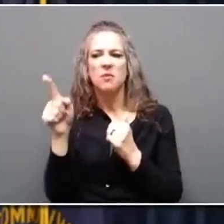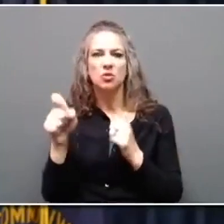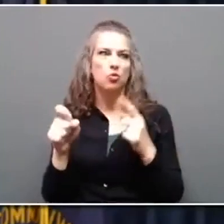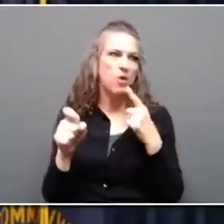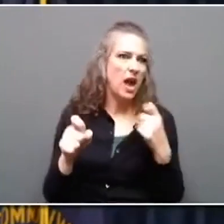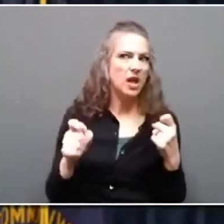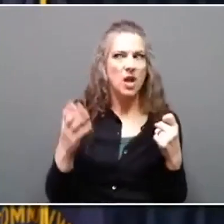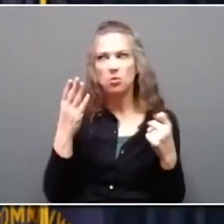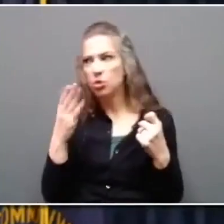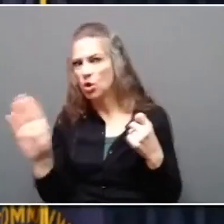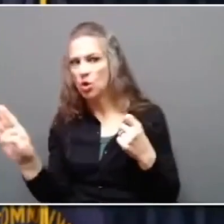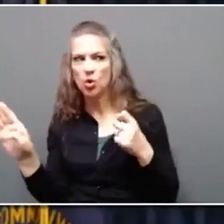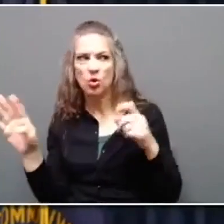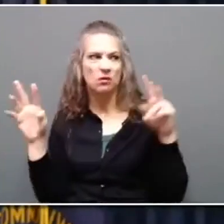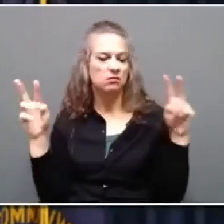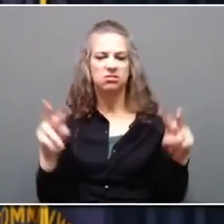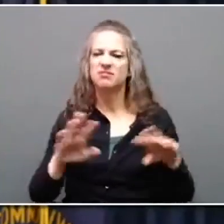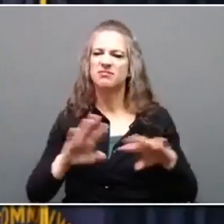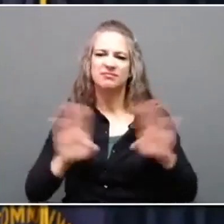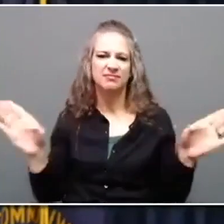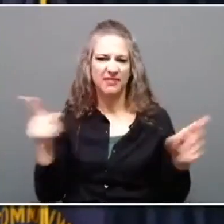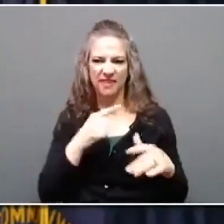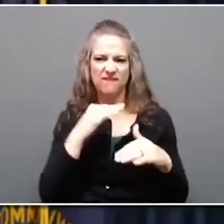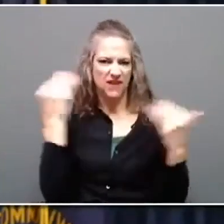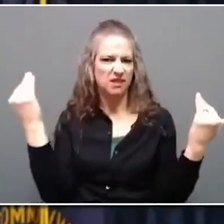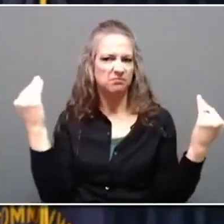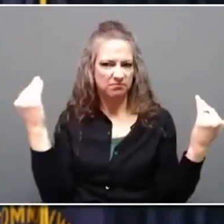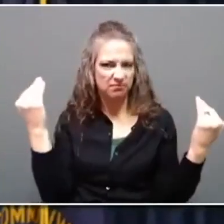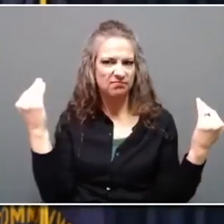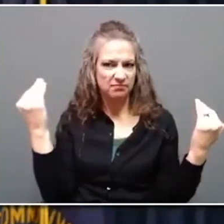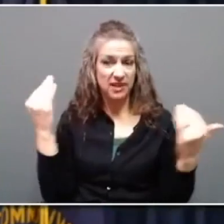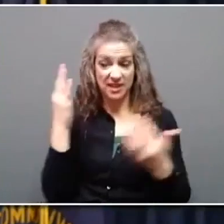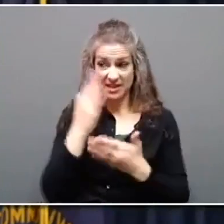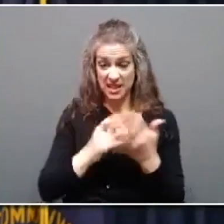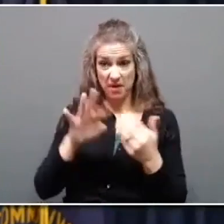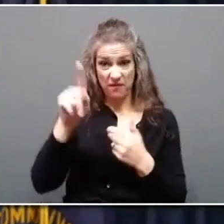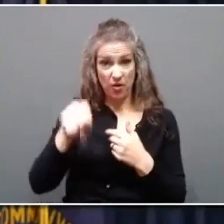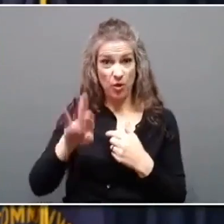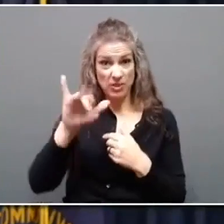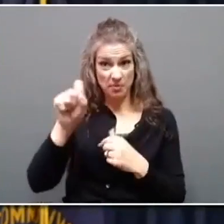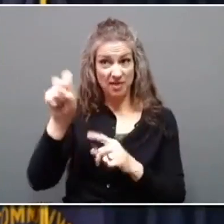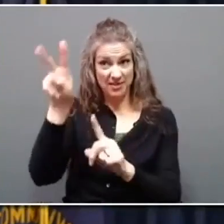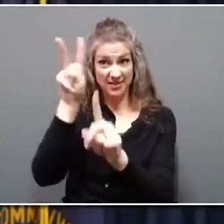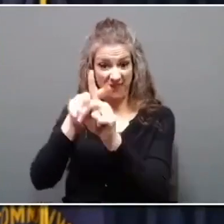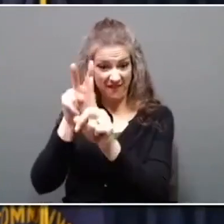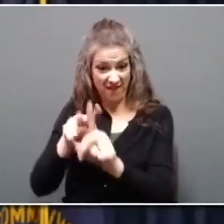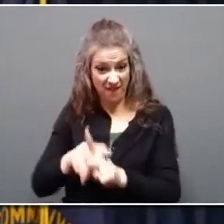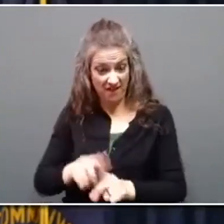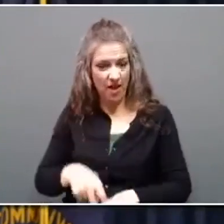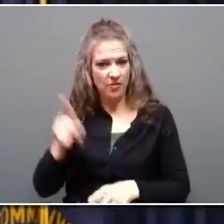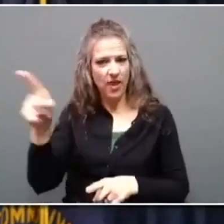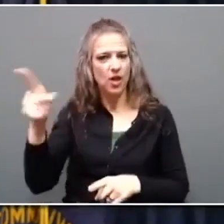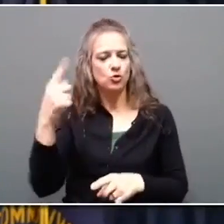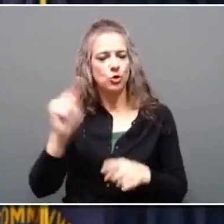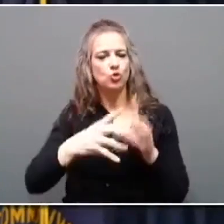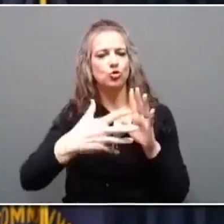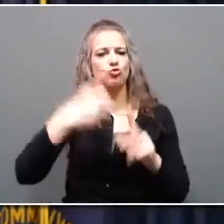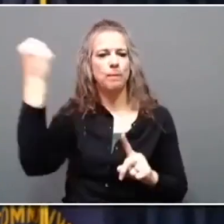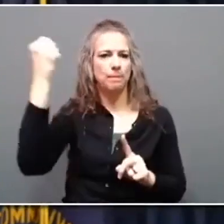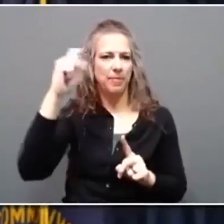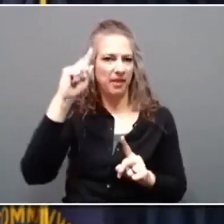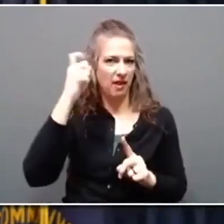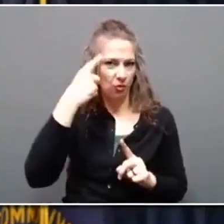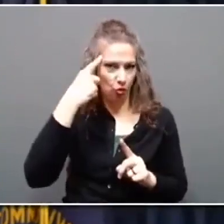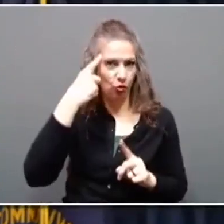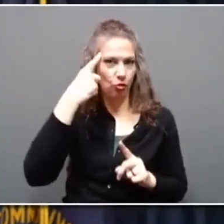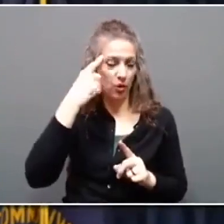lens, and that's what we're seeing in some of these bills where the supermajority is trying to strip the governor of certain